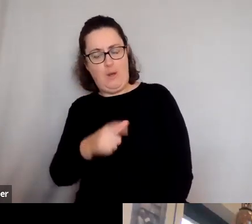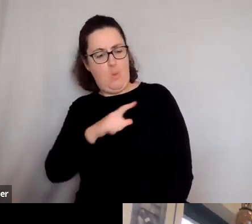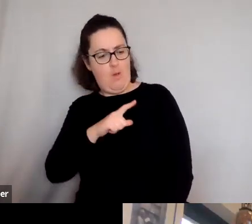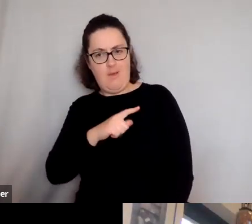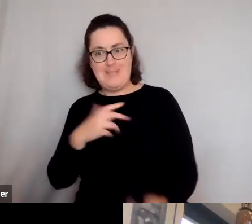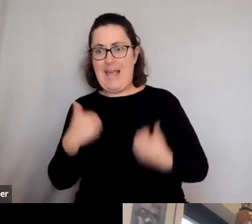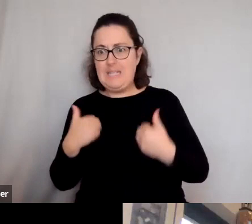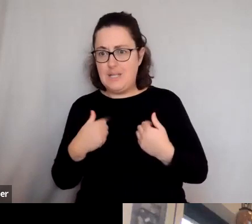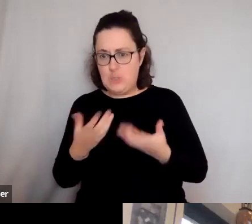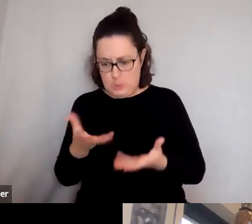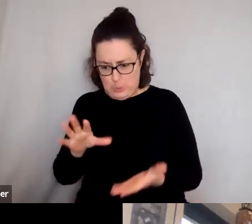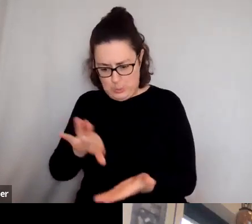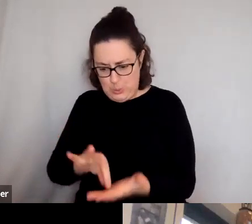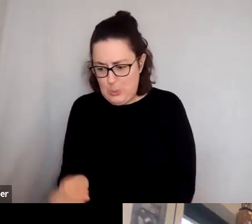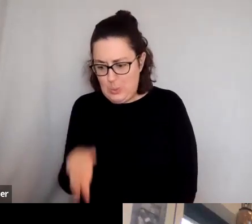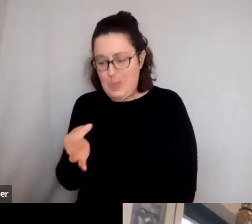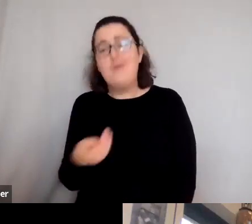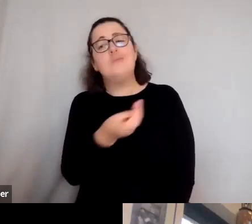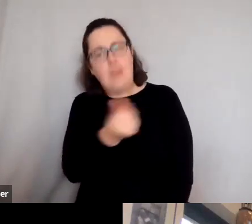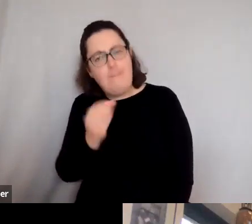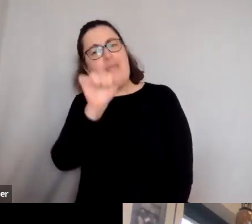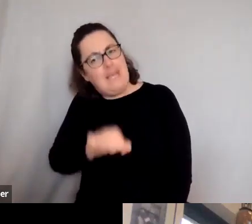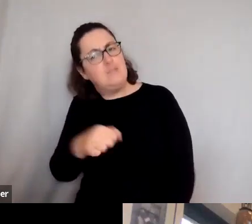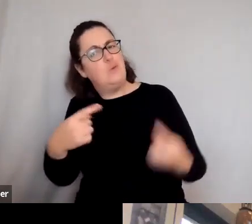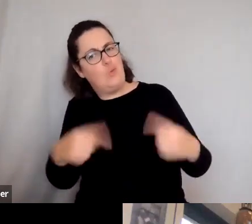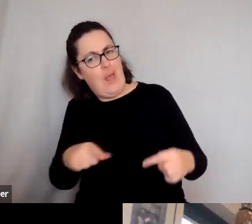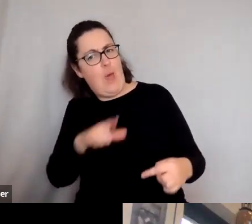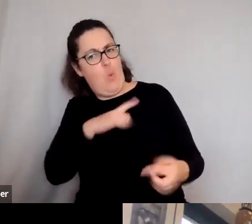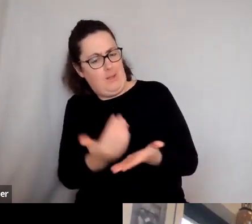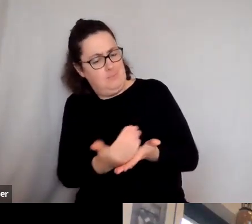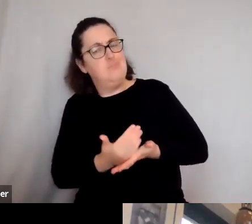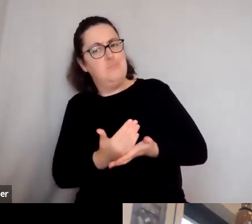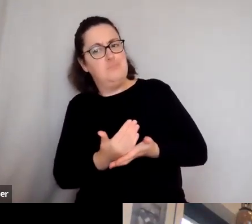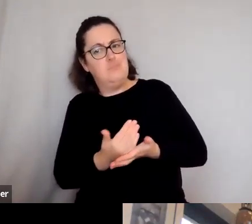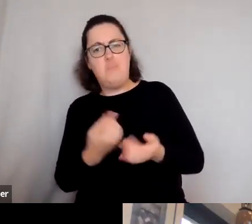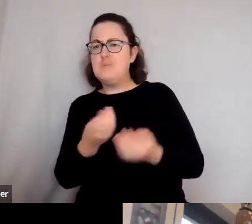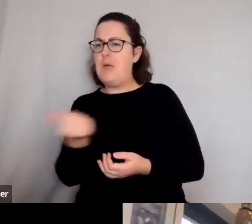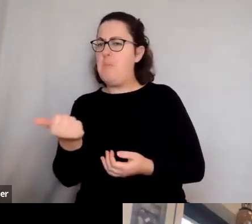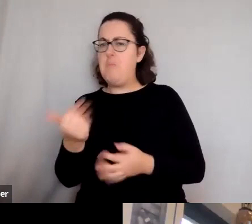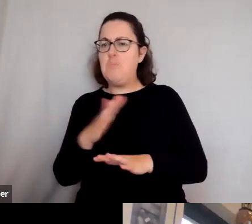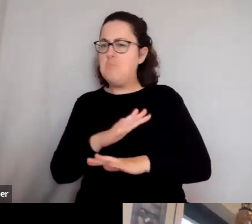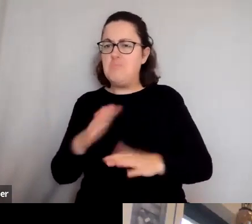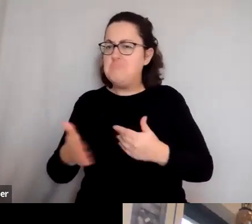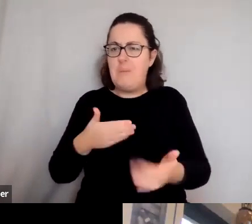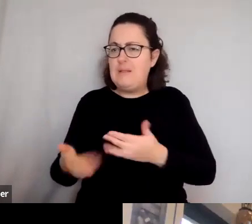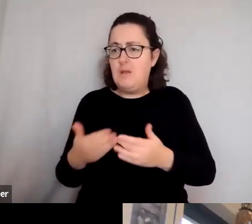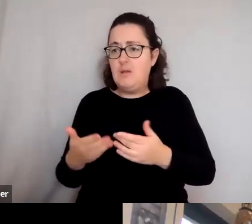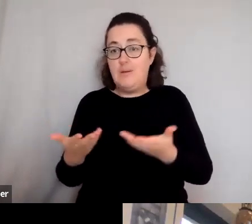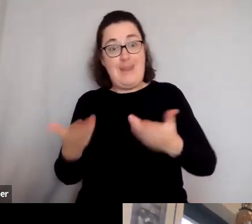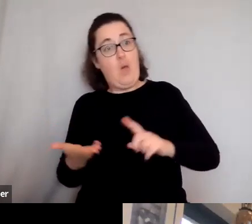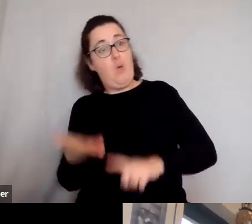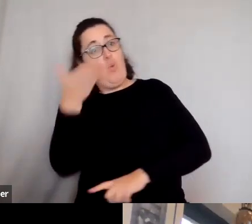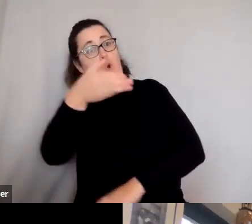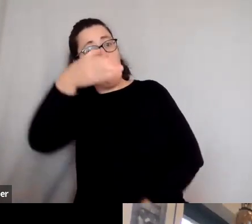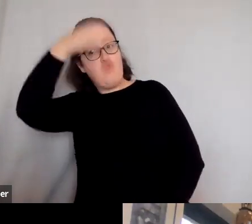You know, some things have got to be off limits. But other things, it don't matter. And you go to Rome now, and